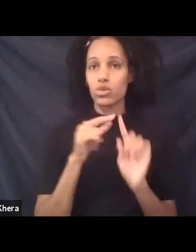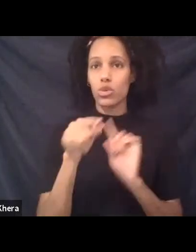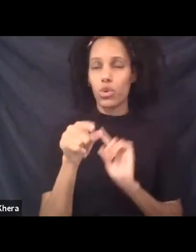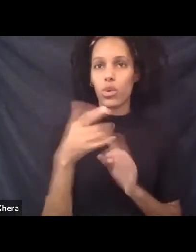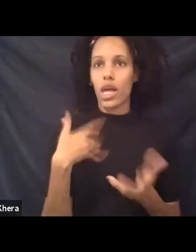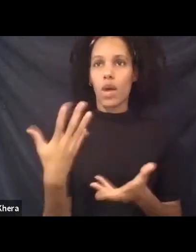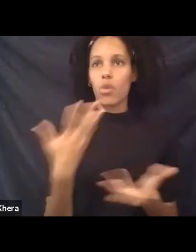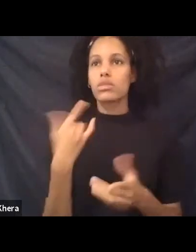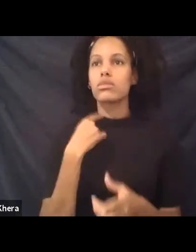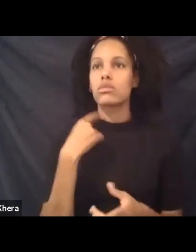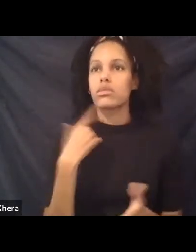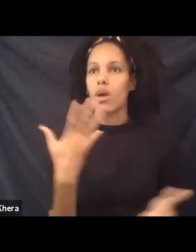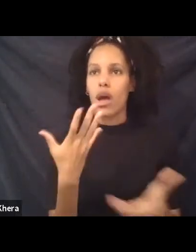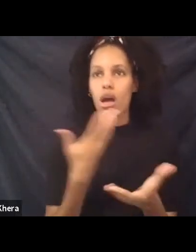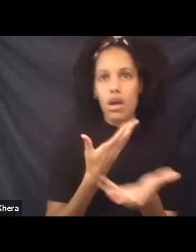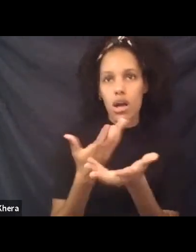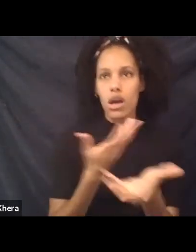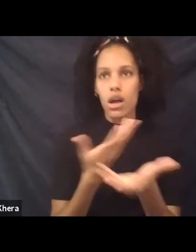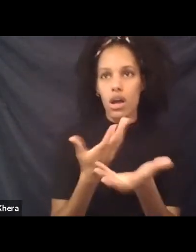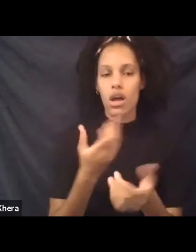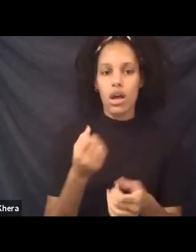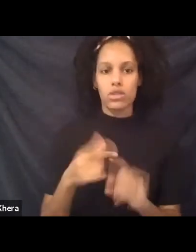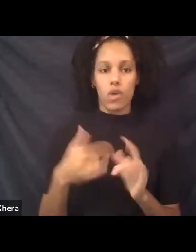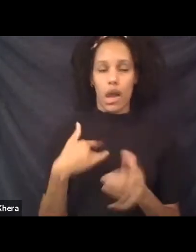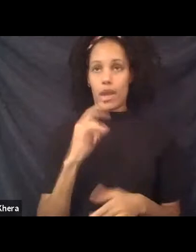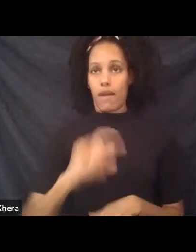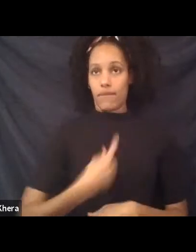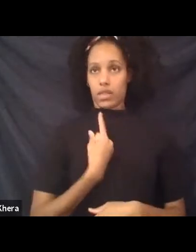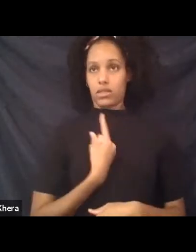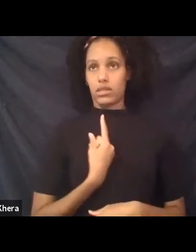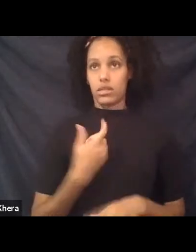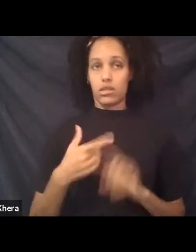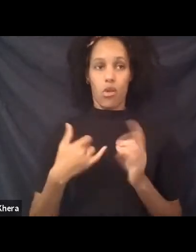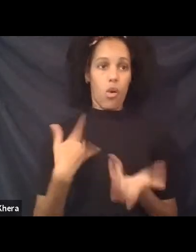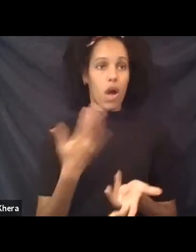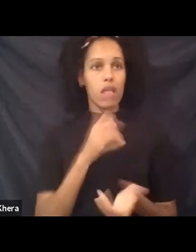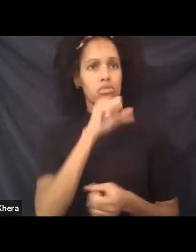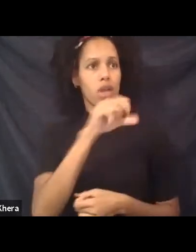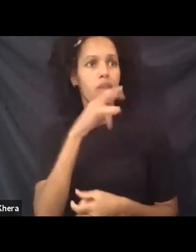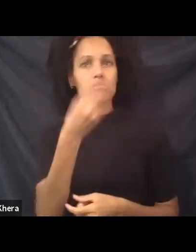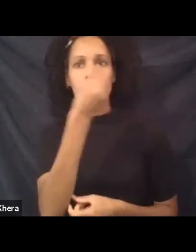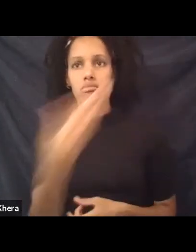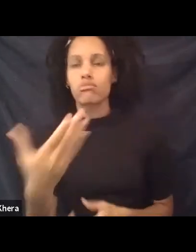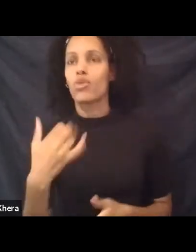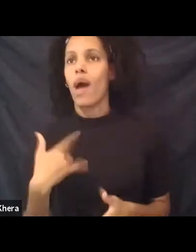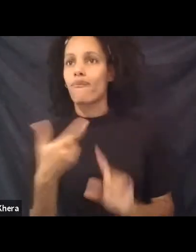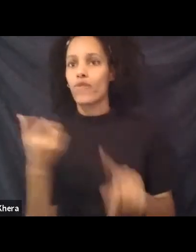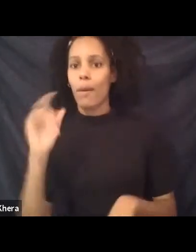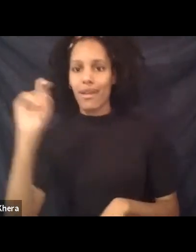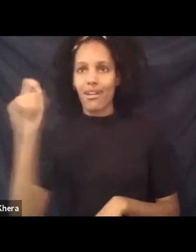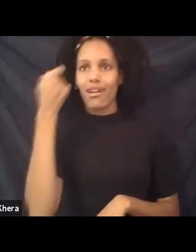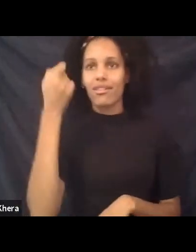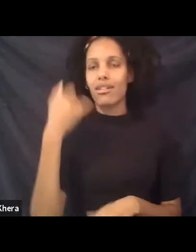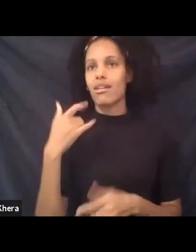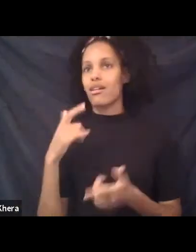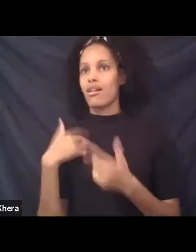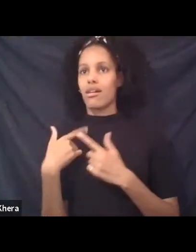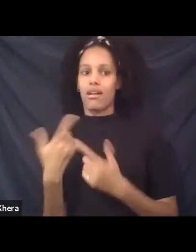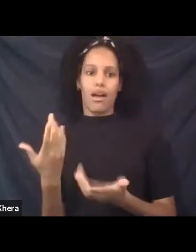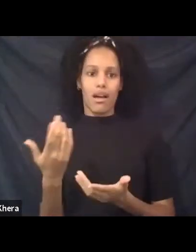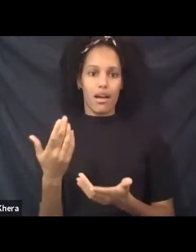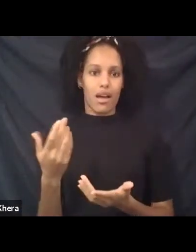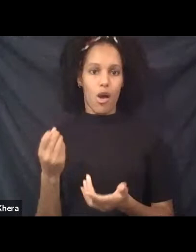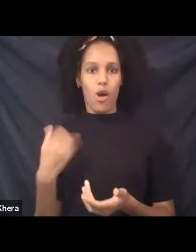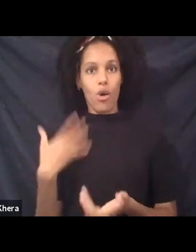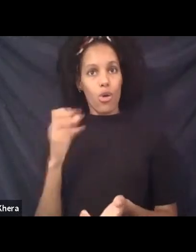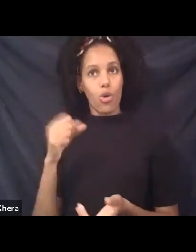So I never get offended. actually really love telling people I'm from Kenya. I'm from the U S and here they love to go. Uh, the American, uh, ah,